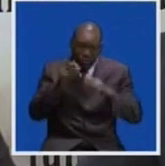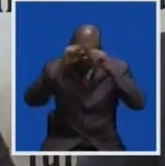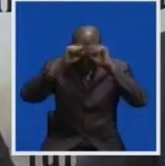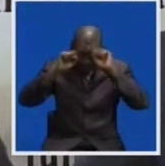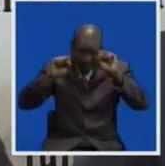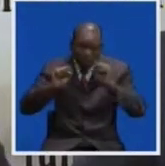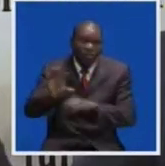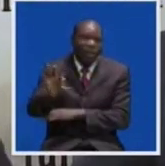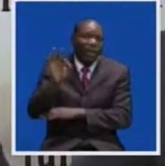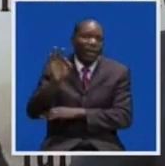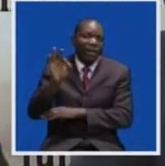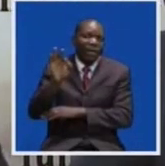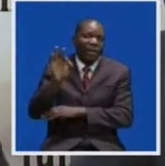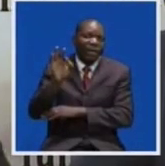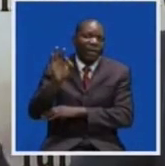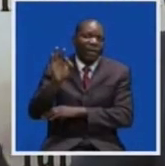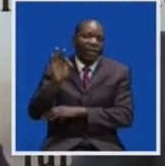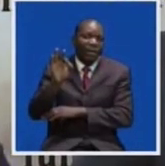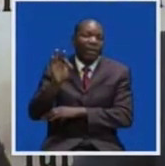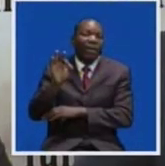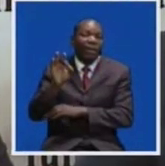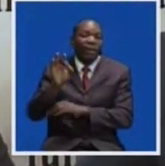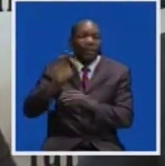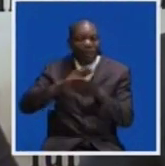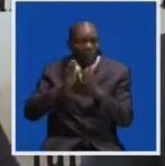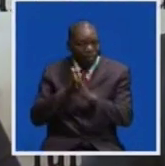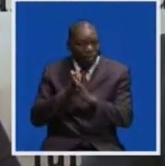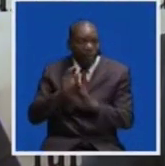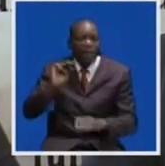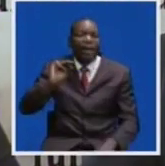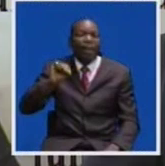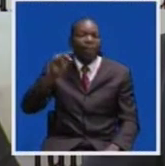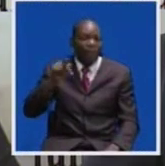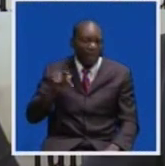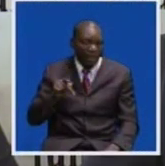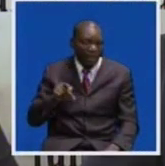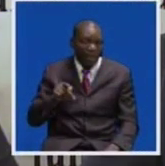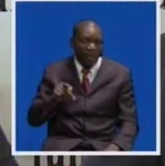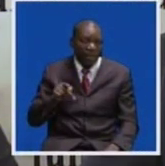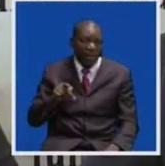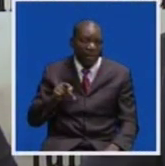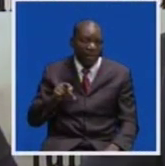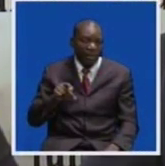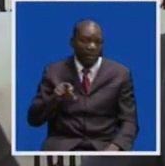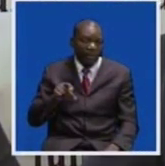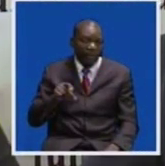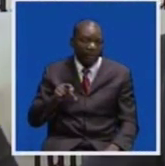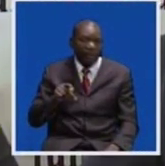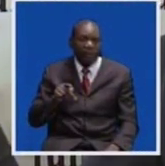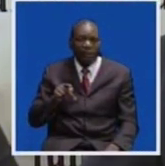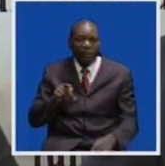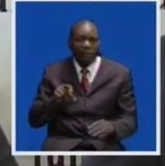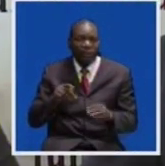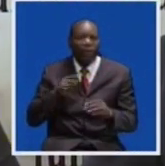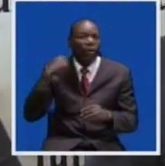the president at that point, they become a member of parliament. And I think section 9 of